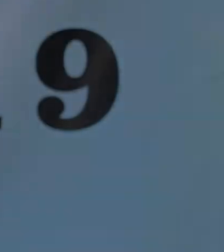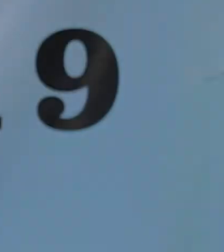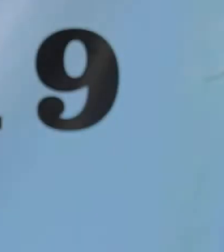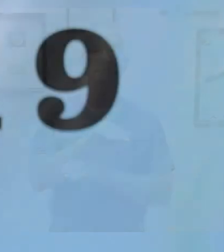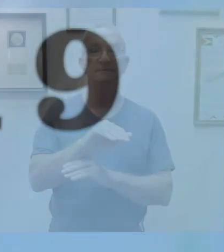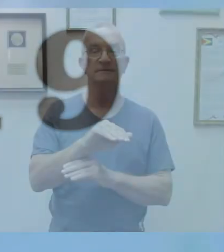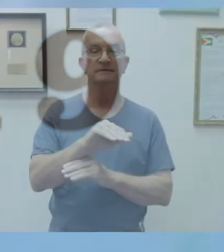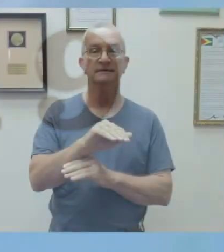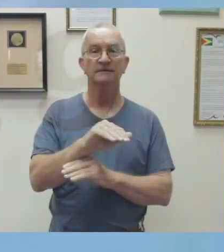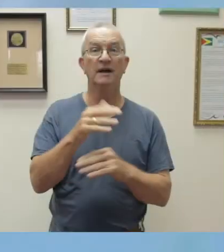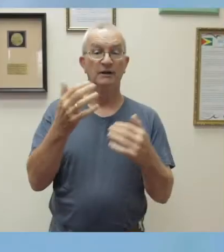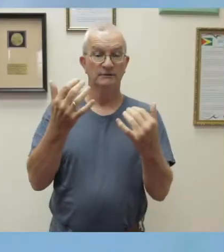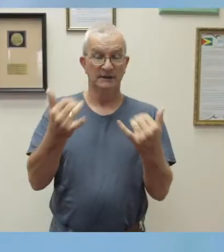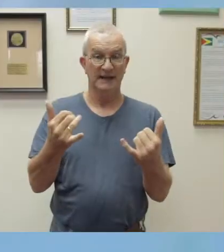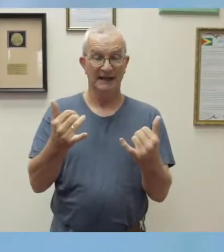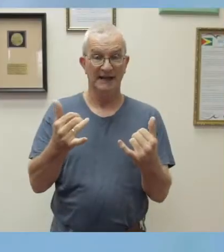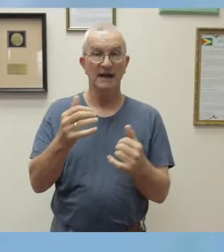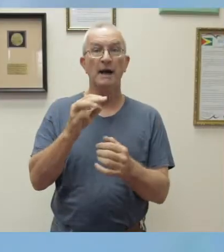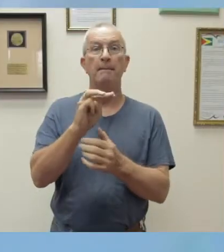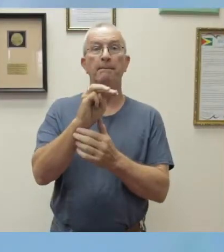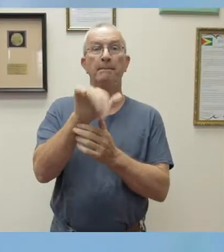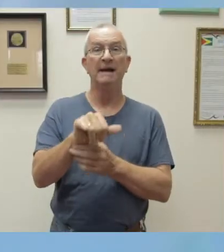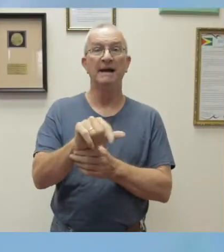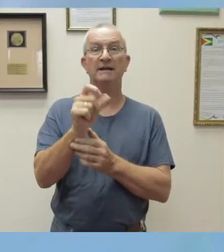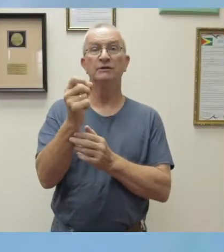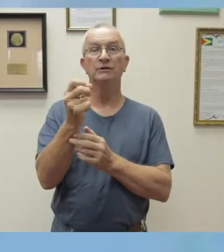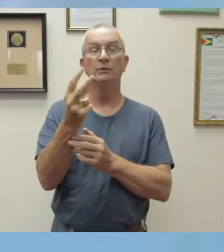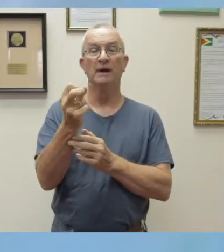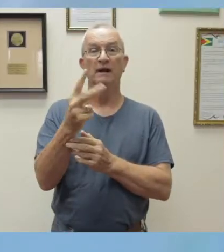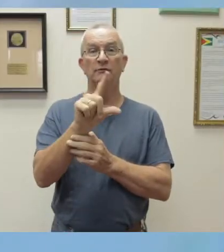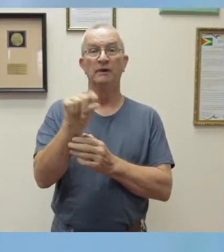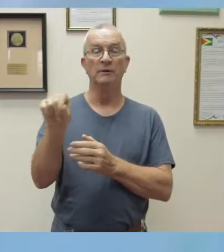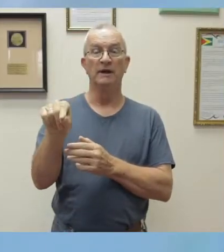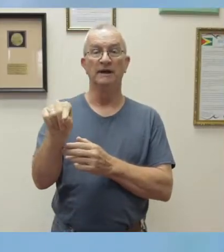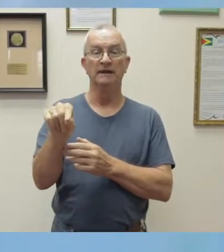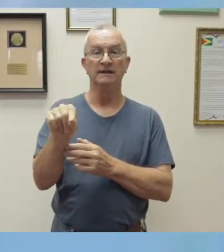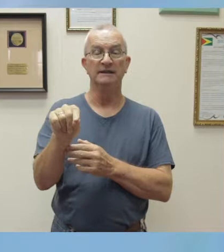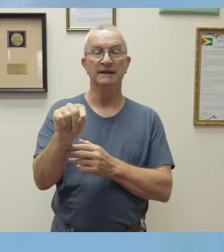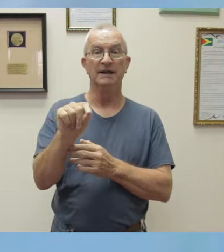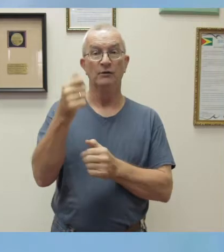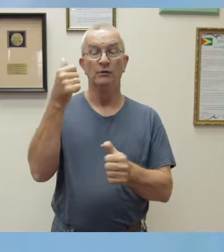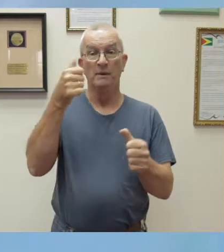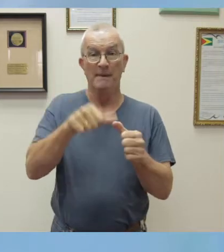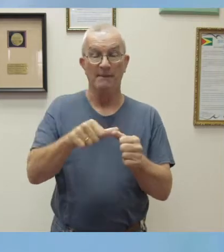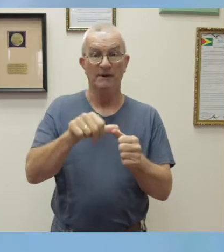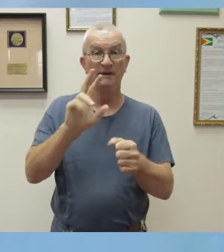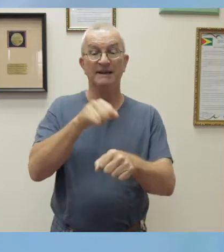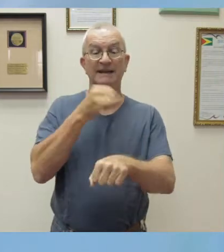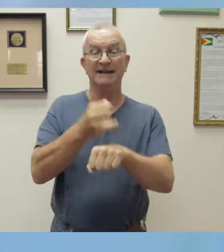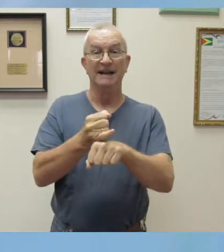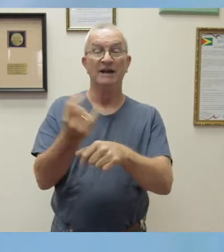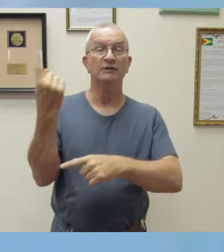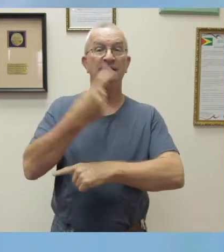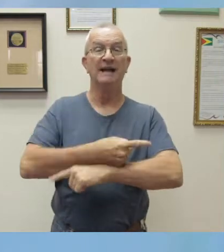Today, May 12, 2020, marks the International Day of the Nurse,